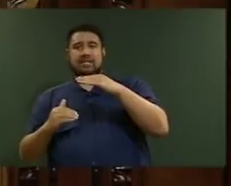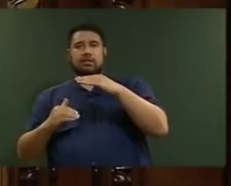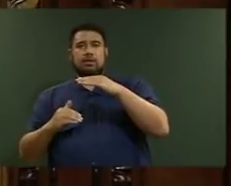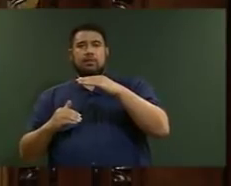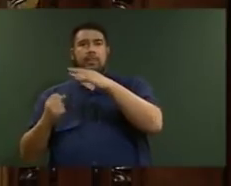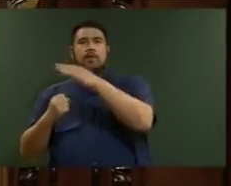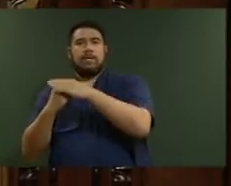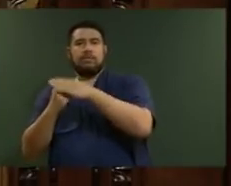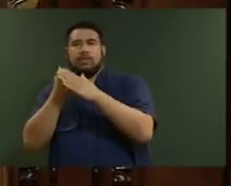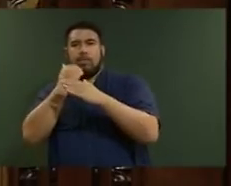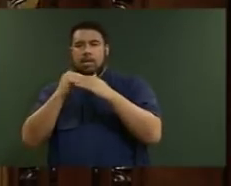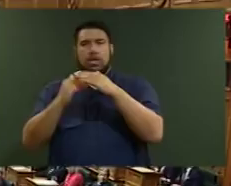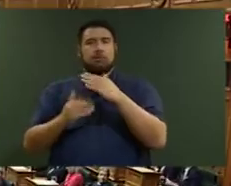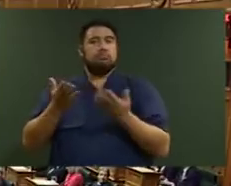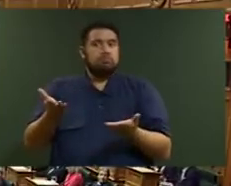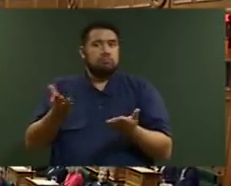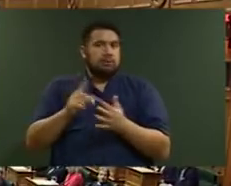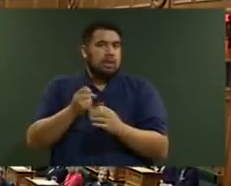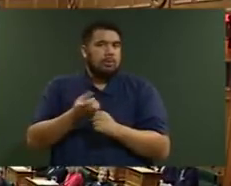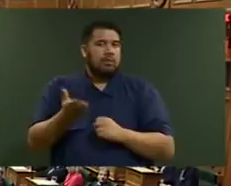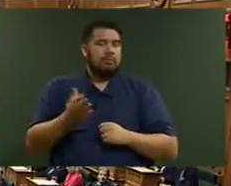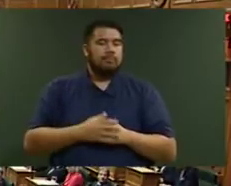Question number six, the Hon. Paul Goldsmith.